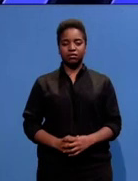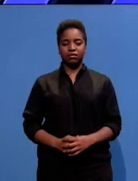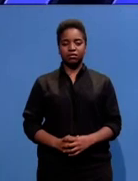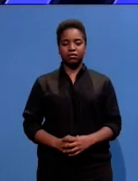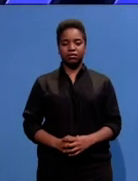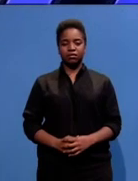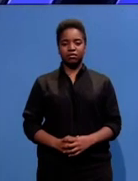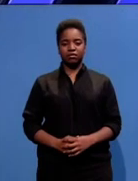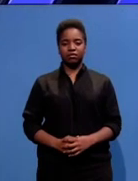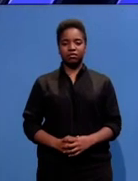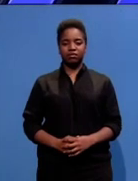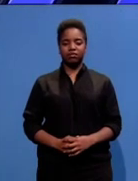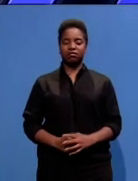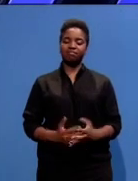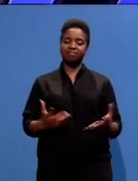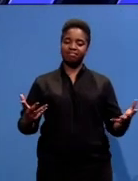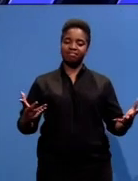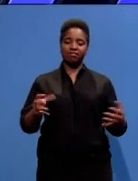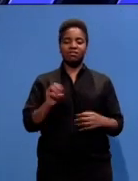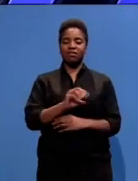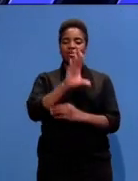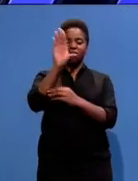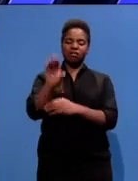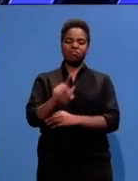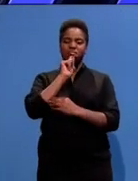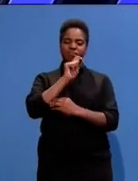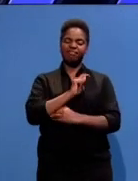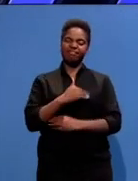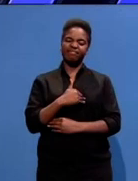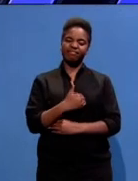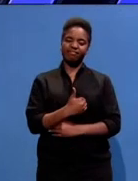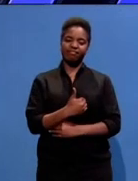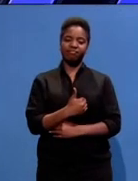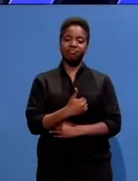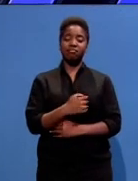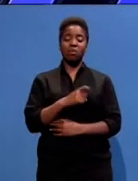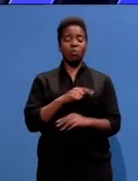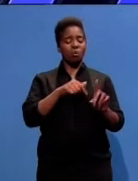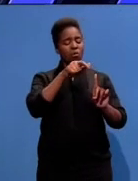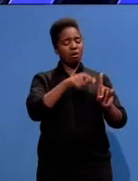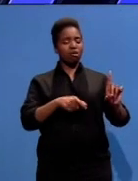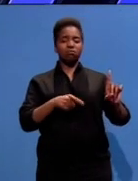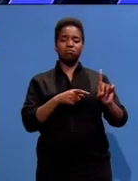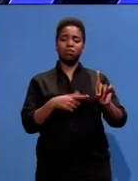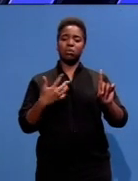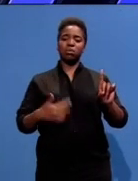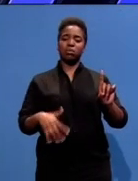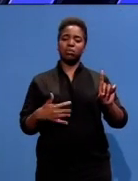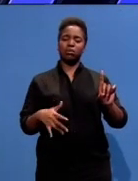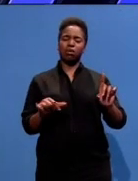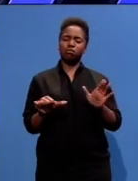In the midst of this great loss that our nation has just suffered, perhaps we should find solace in knowing that